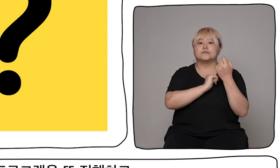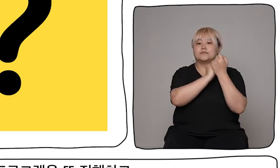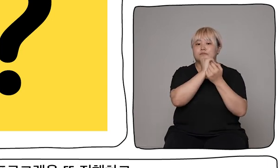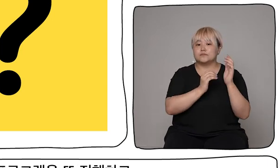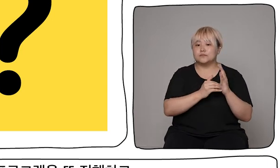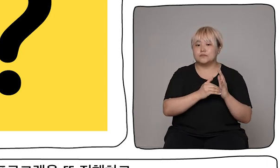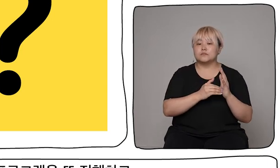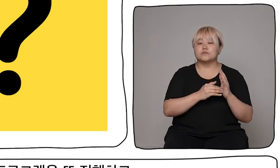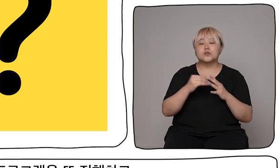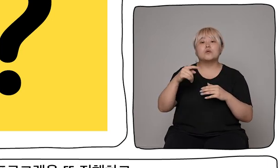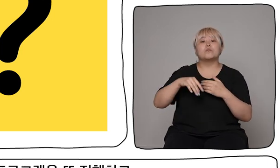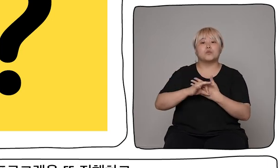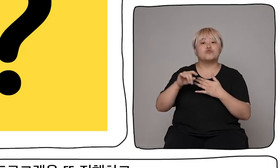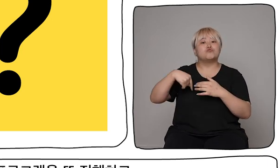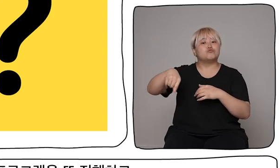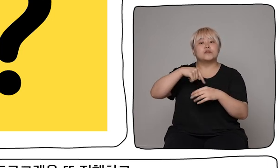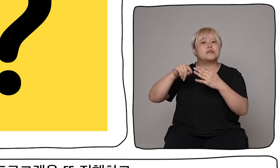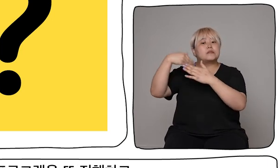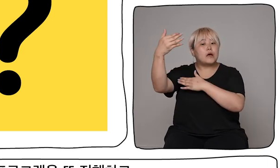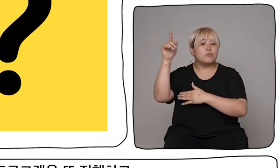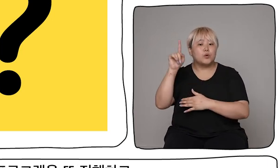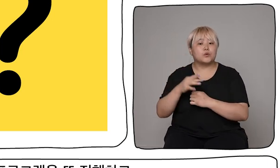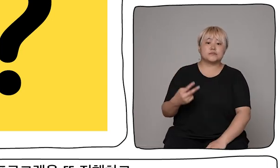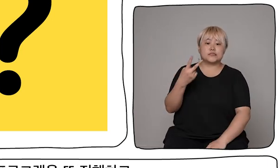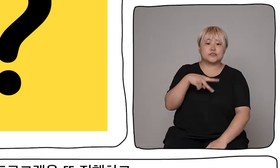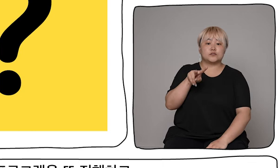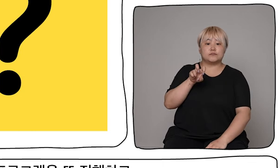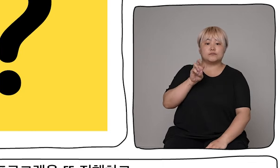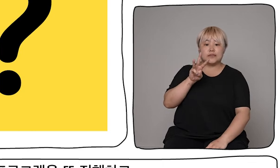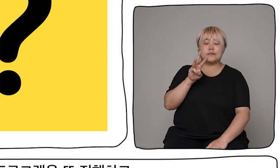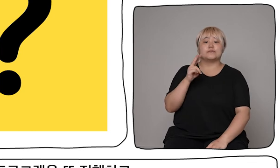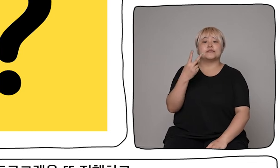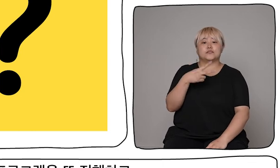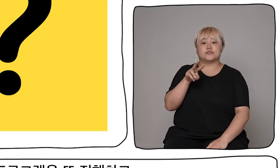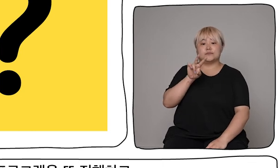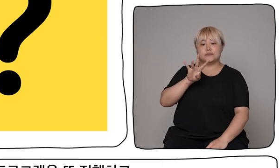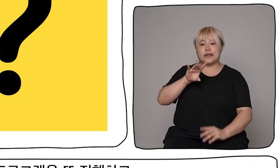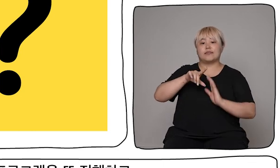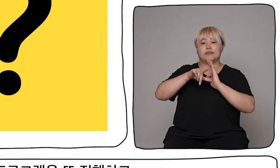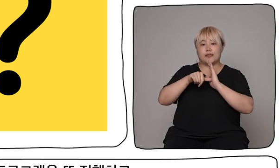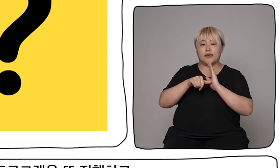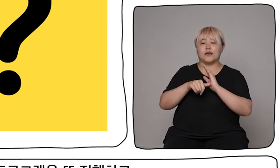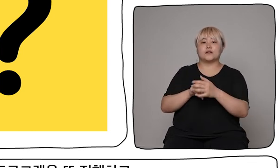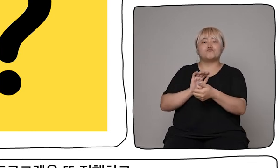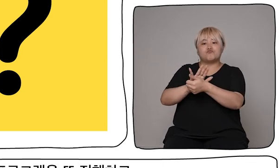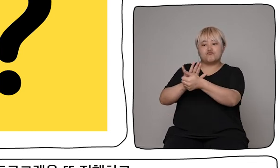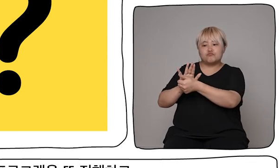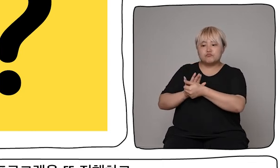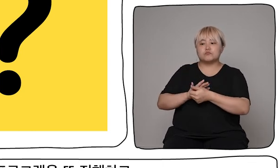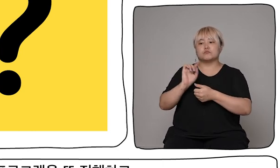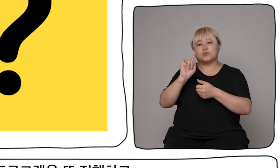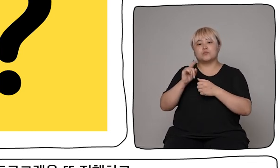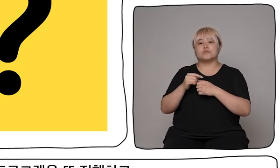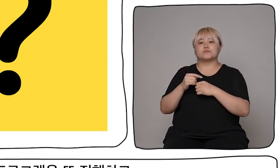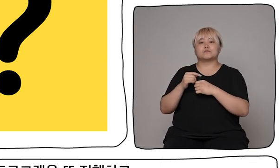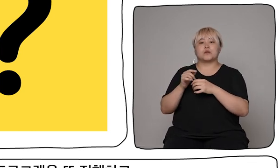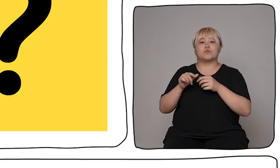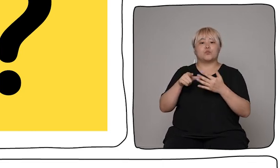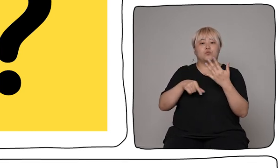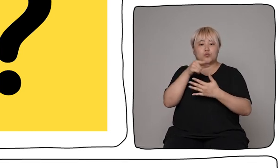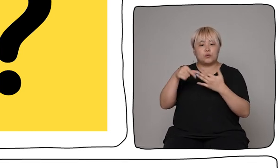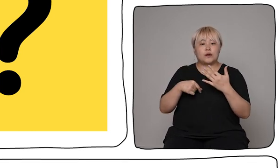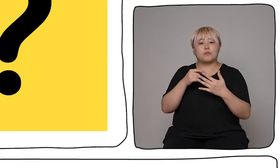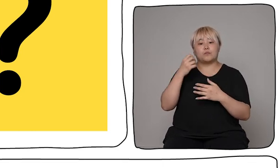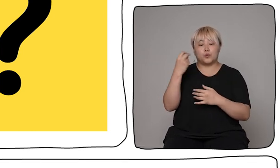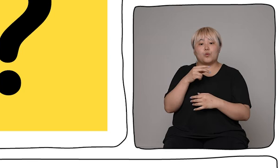Well, we are repeating the fellows project for 2023 and 2024, and continuing our other community projects in and around